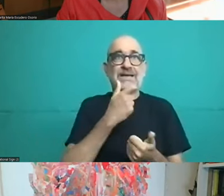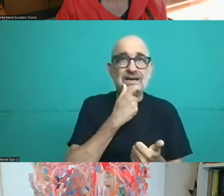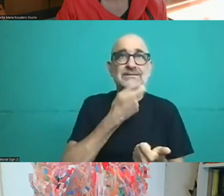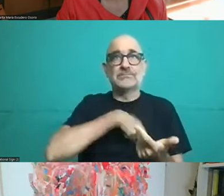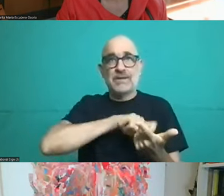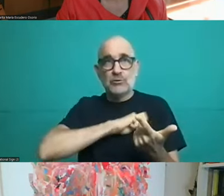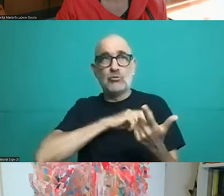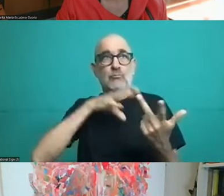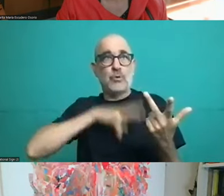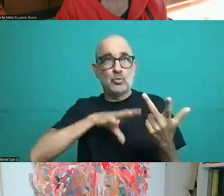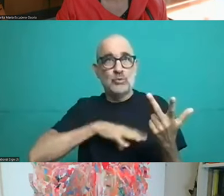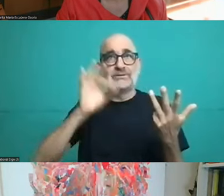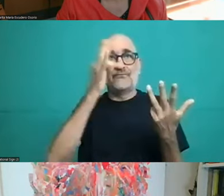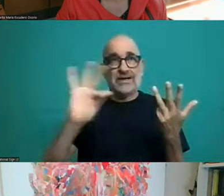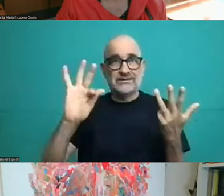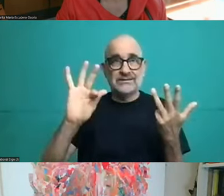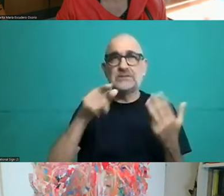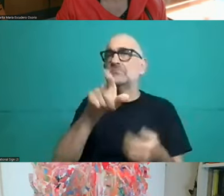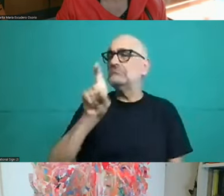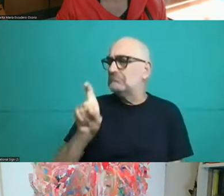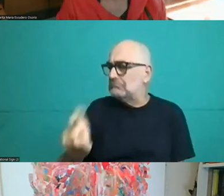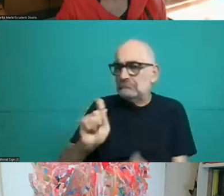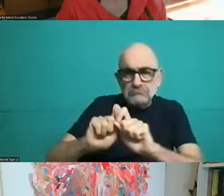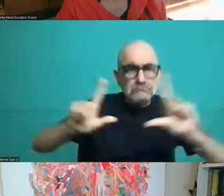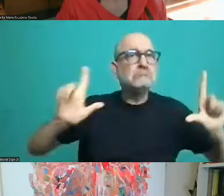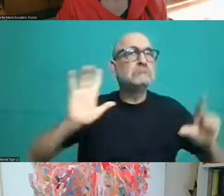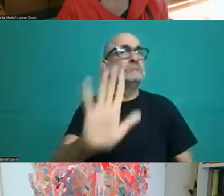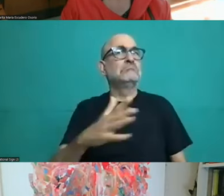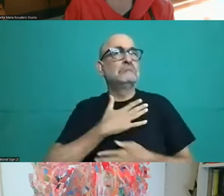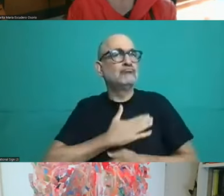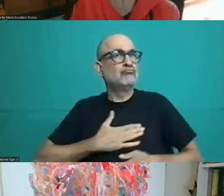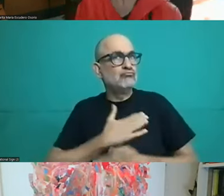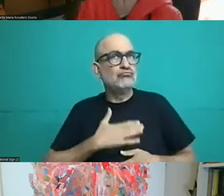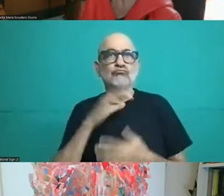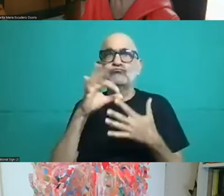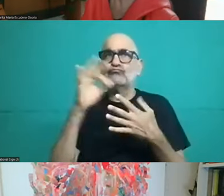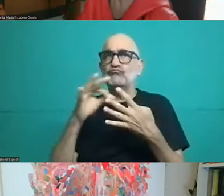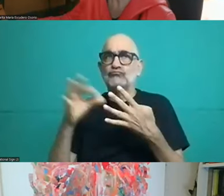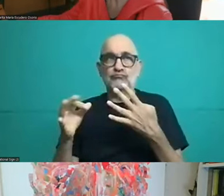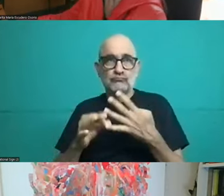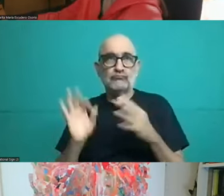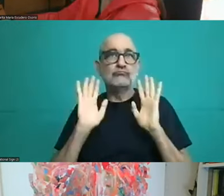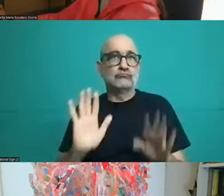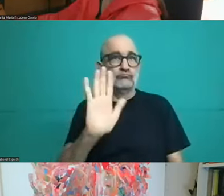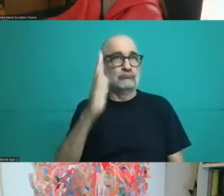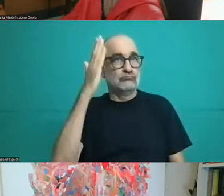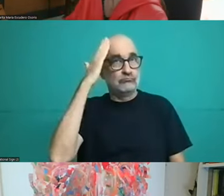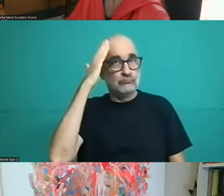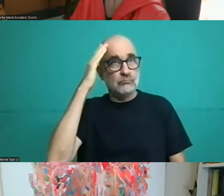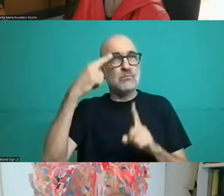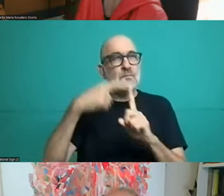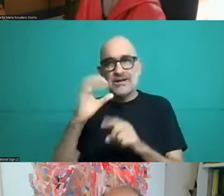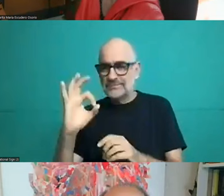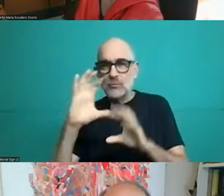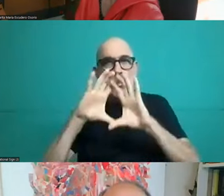language of your preference and to do that click on the globe and